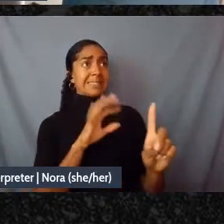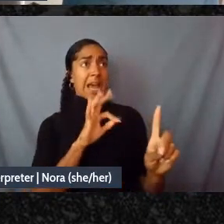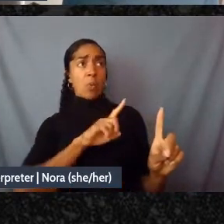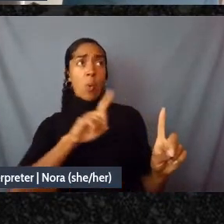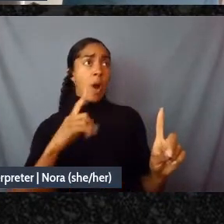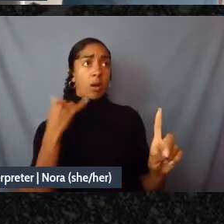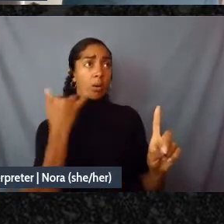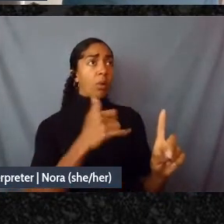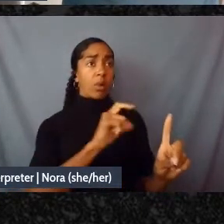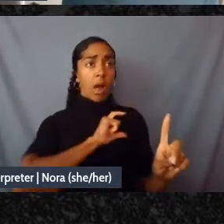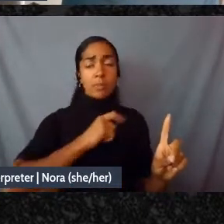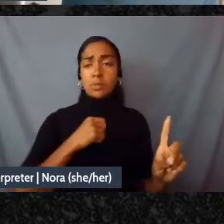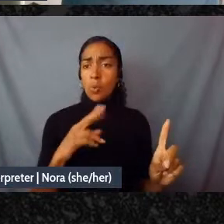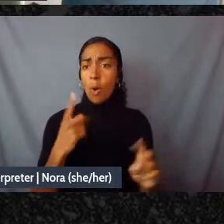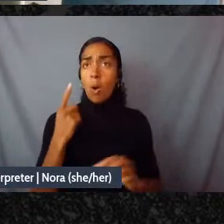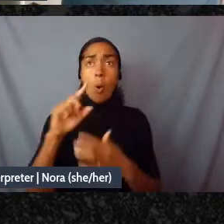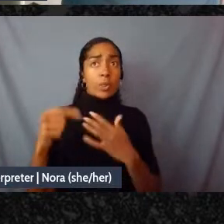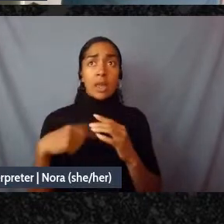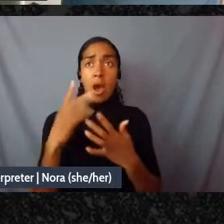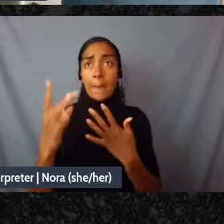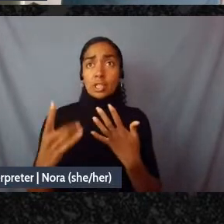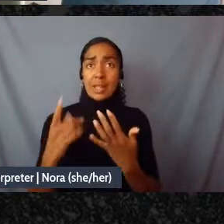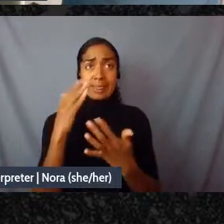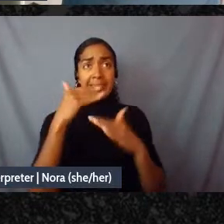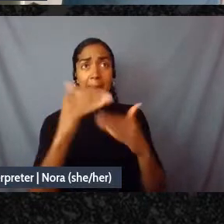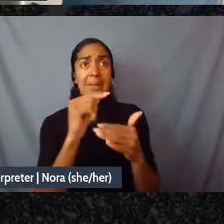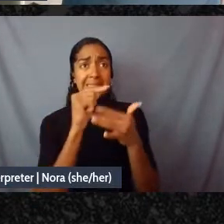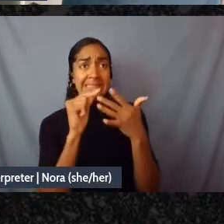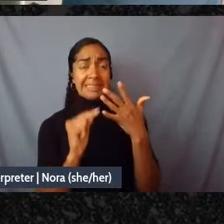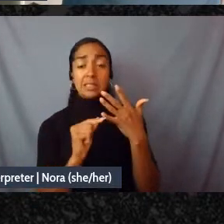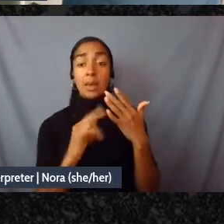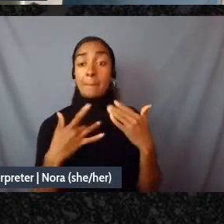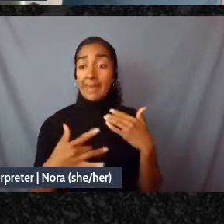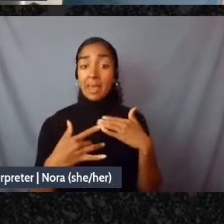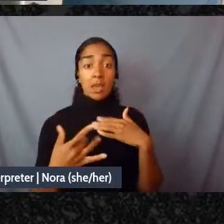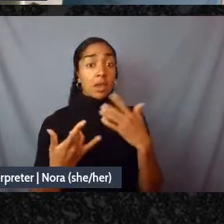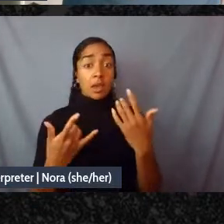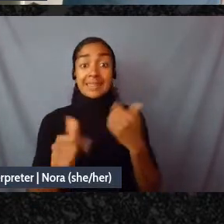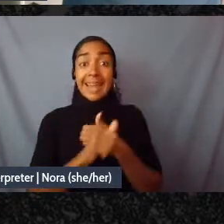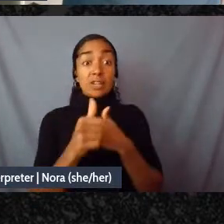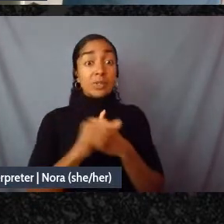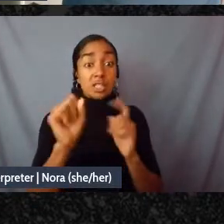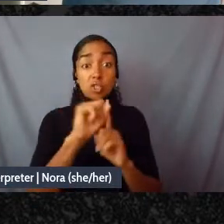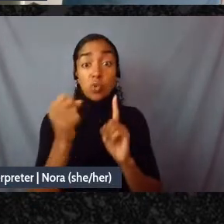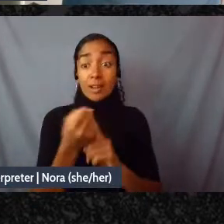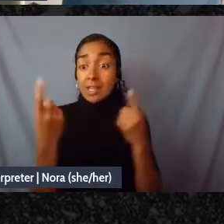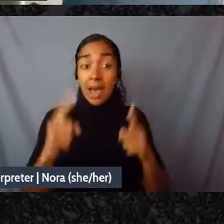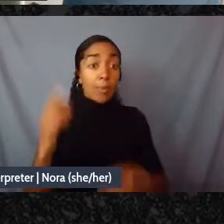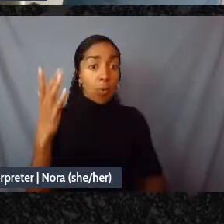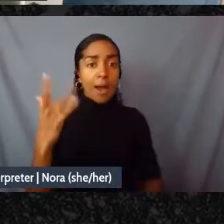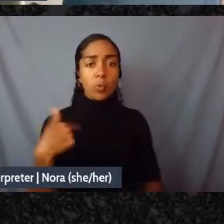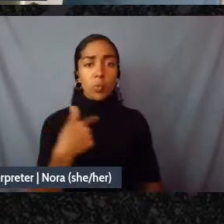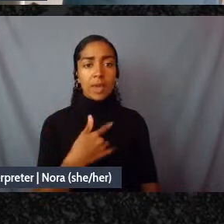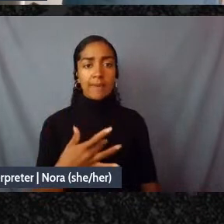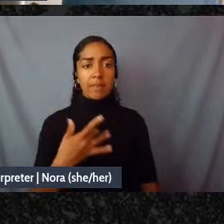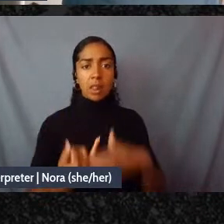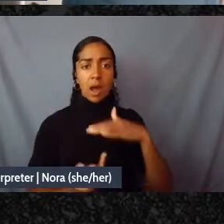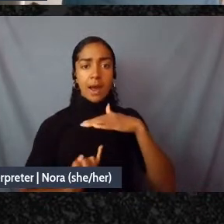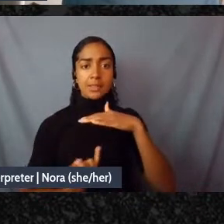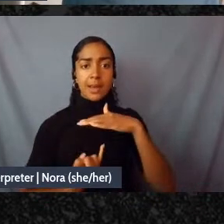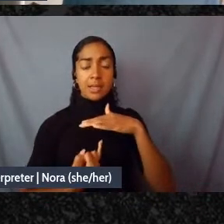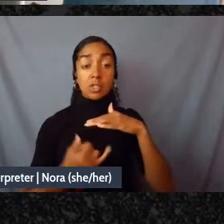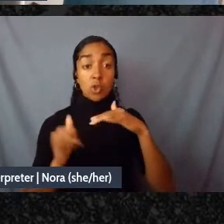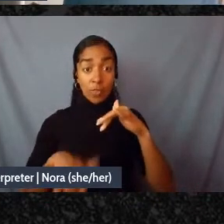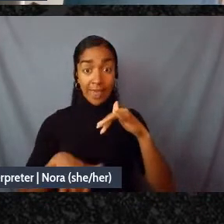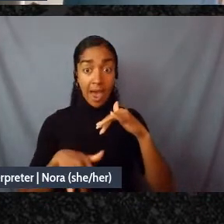the really dangerous situations we get into are usually because we're isolated and so how do we rebuild that fabric of